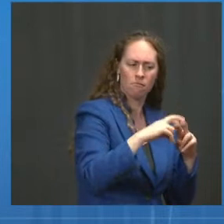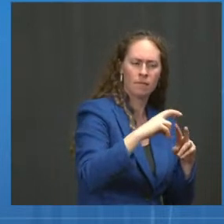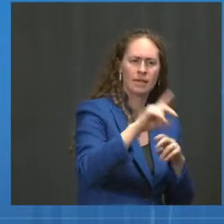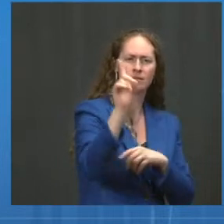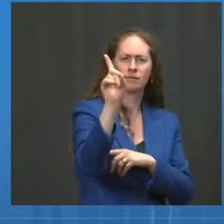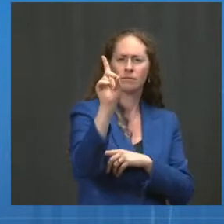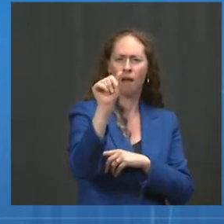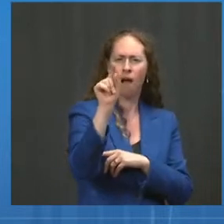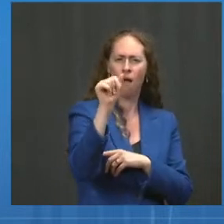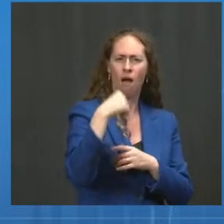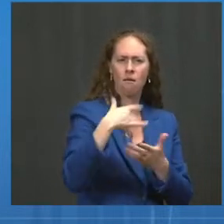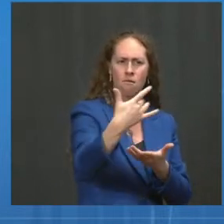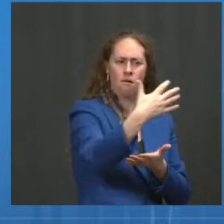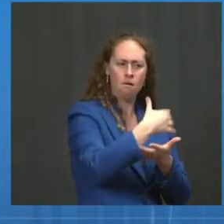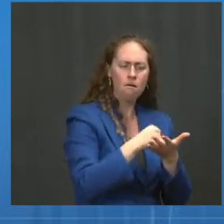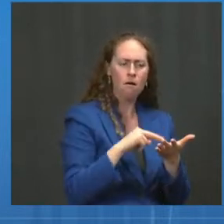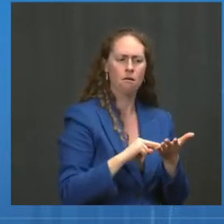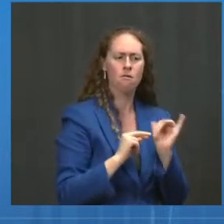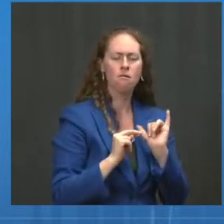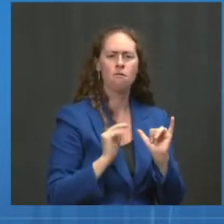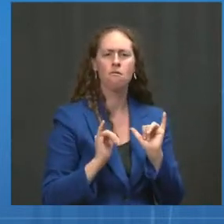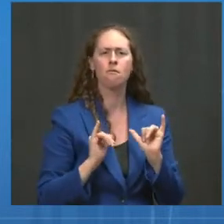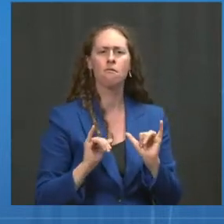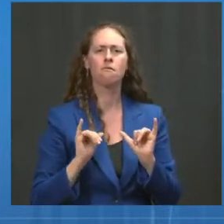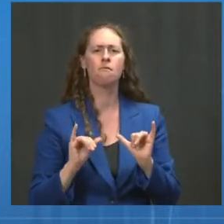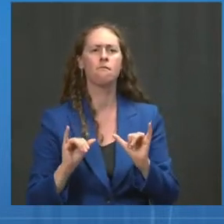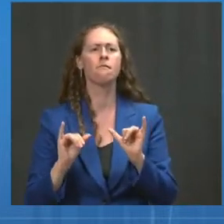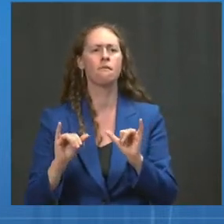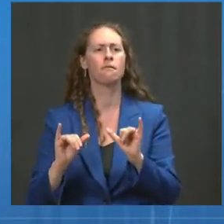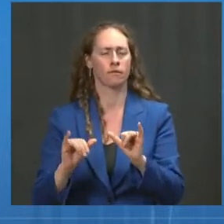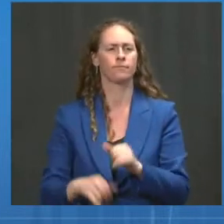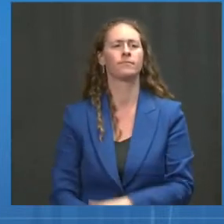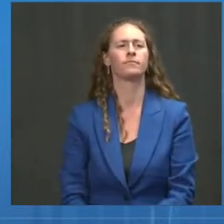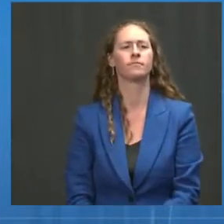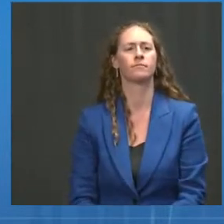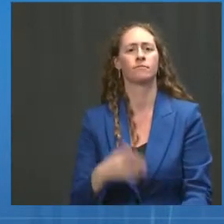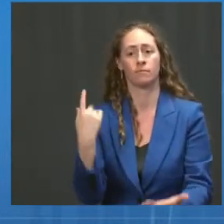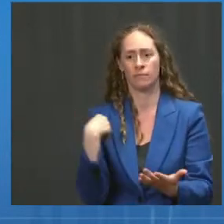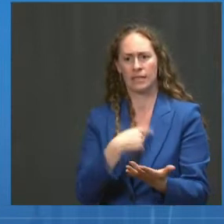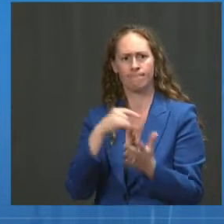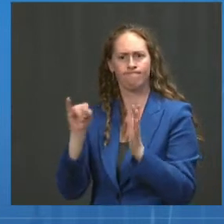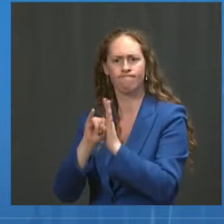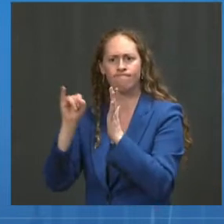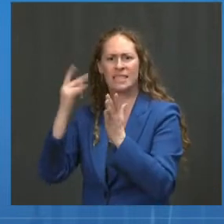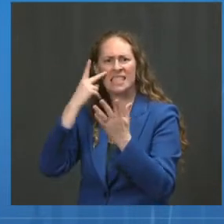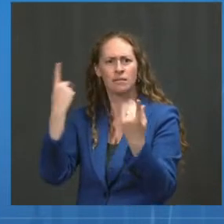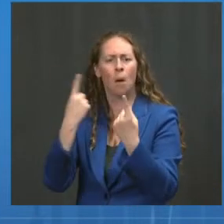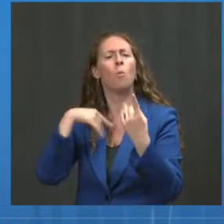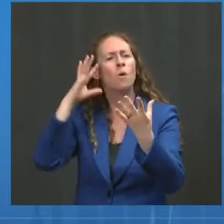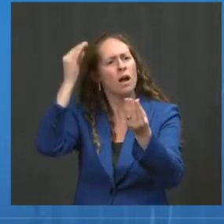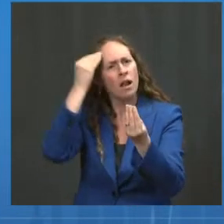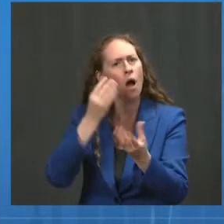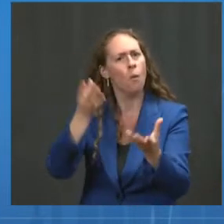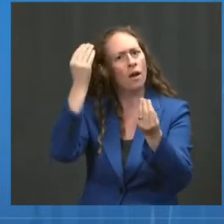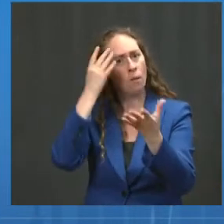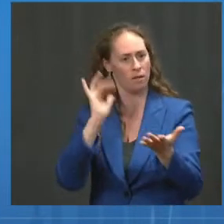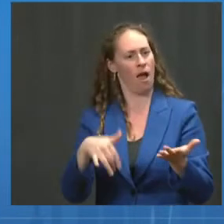last few days. We have said from the beginning, when we see a signal, we will tell you. And that is what we are doing. Next question.